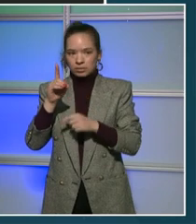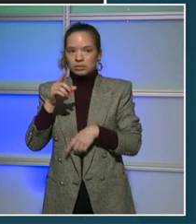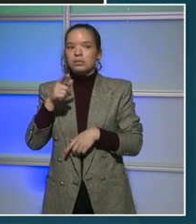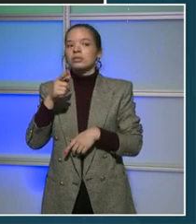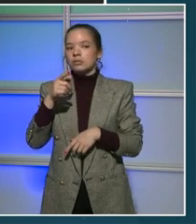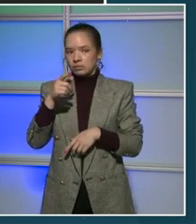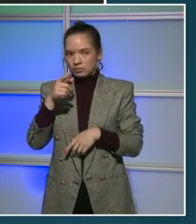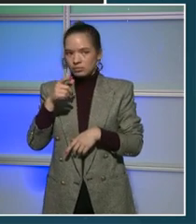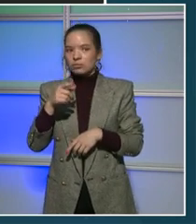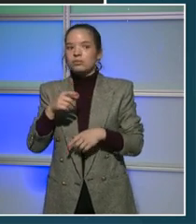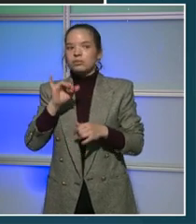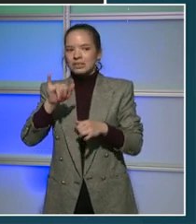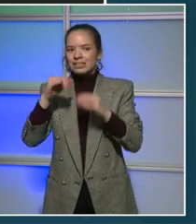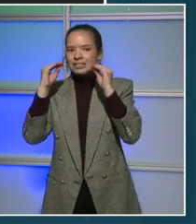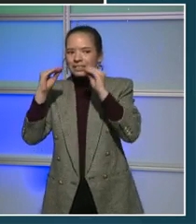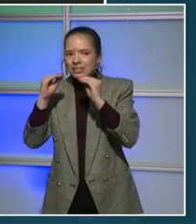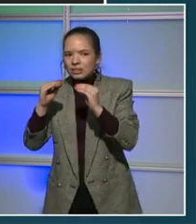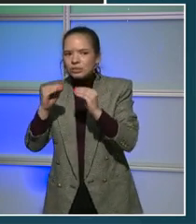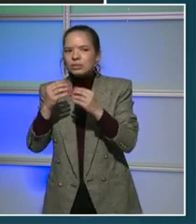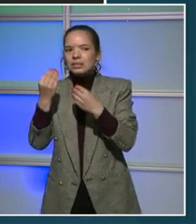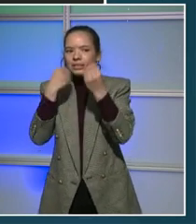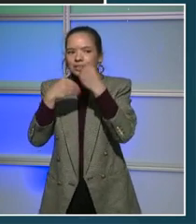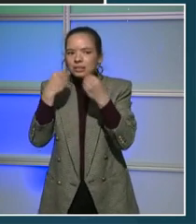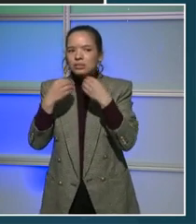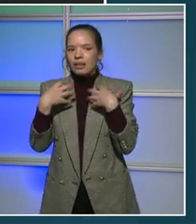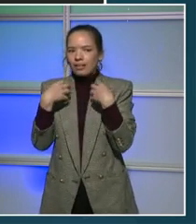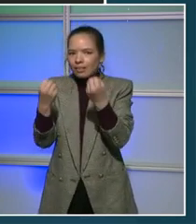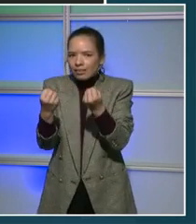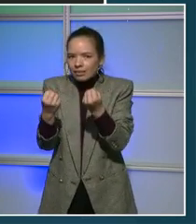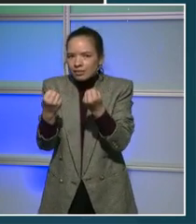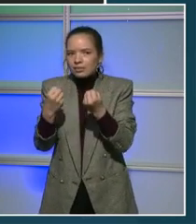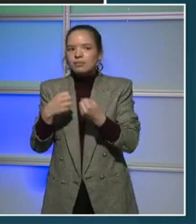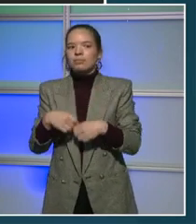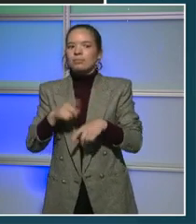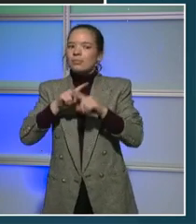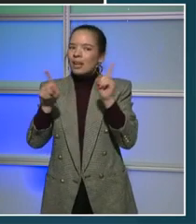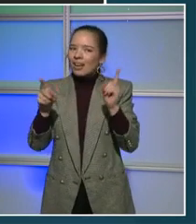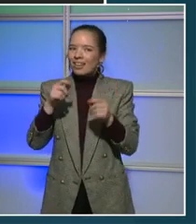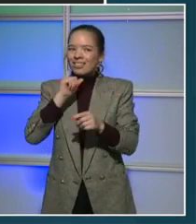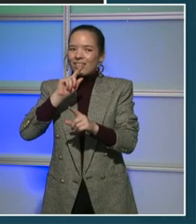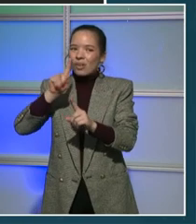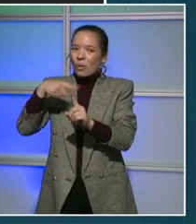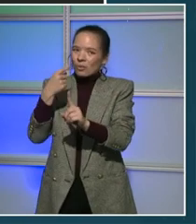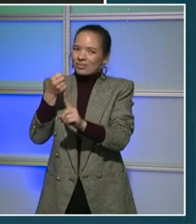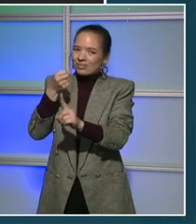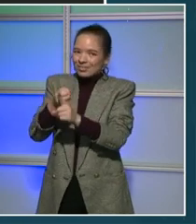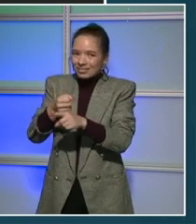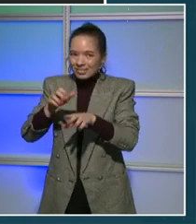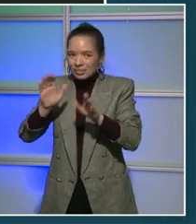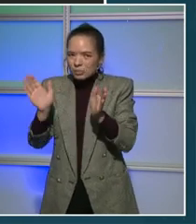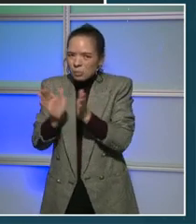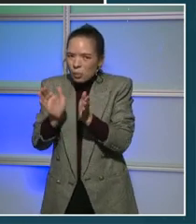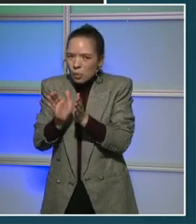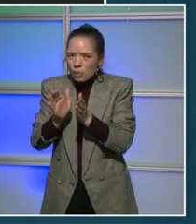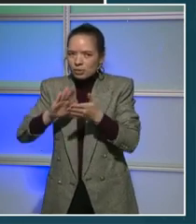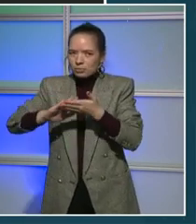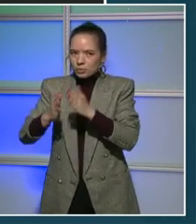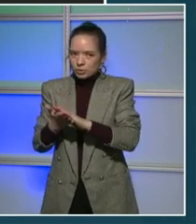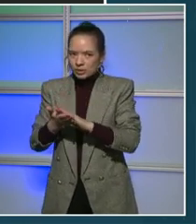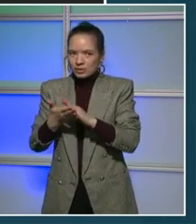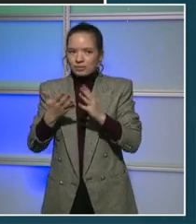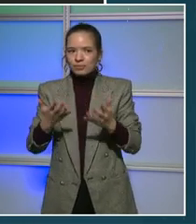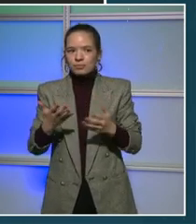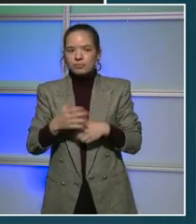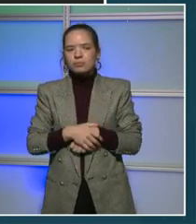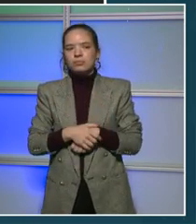schools. And we know that we have over 100 here, as particularly only in DCPS. The other pipeline I'm ultimately asking about, I'm glad